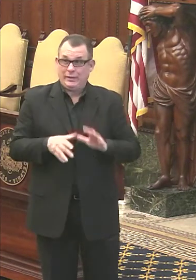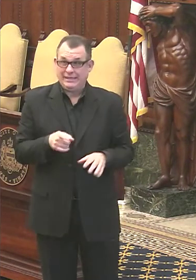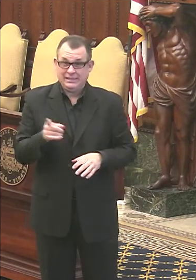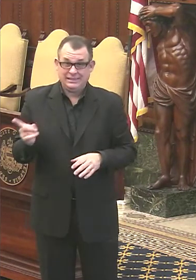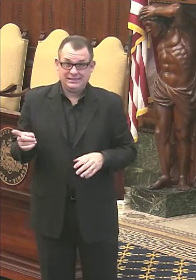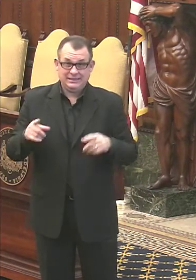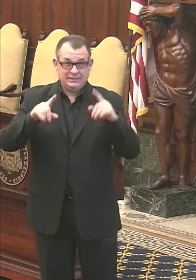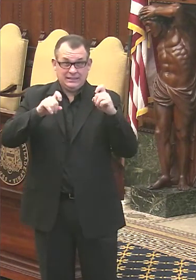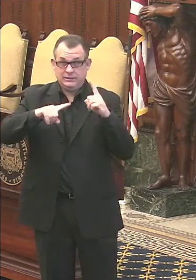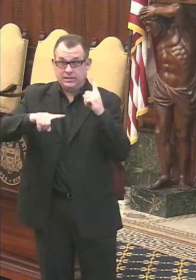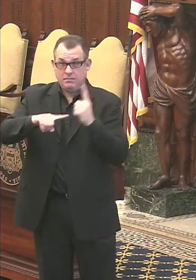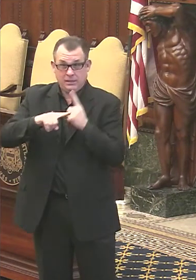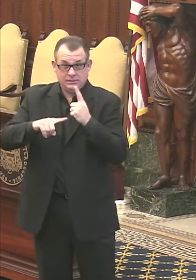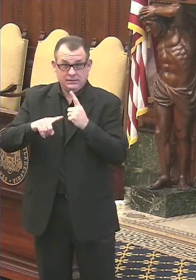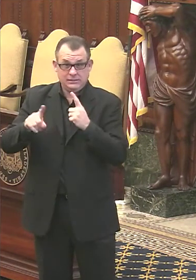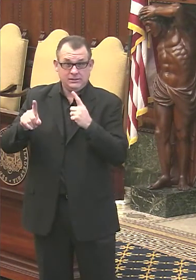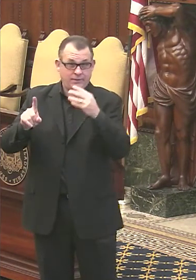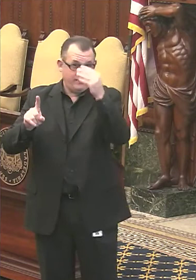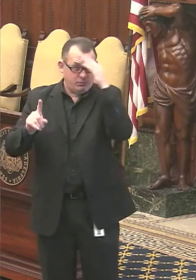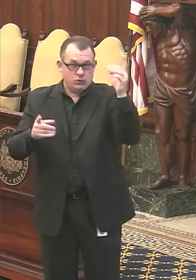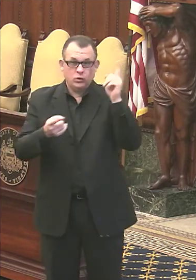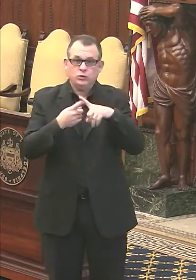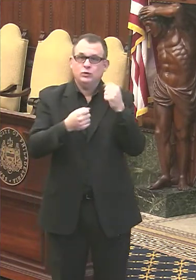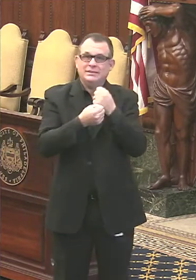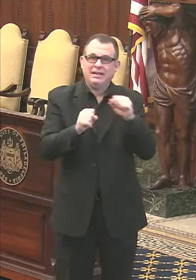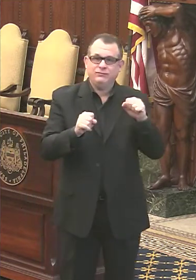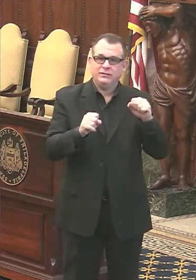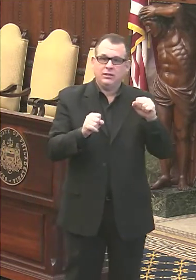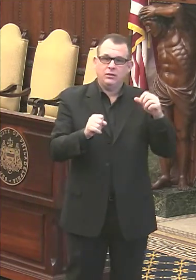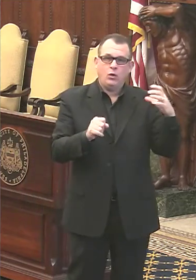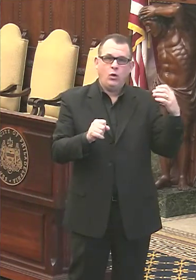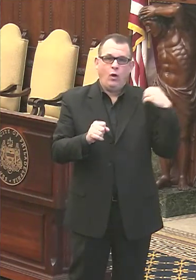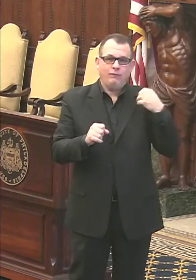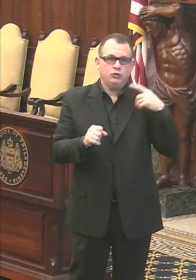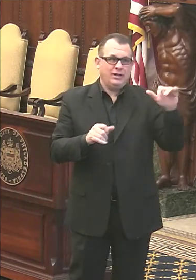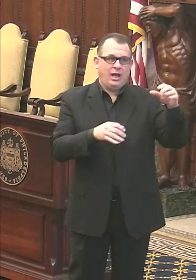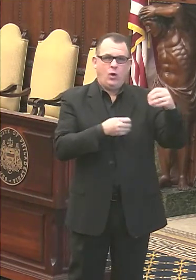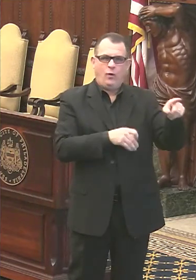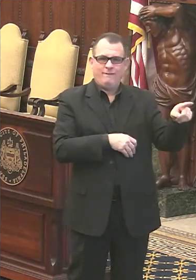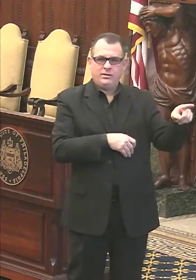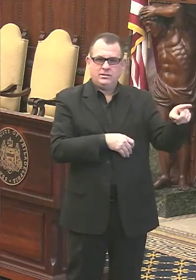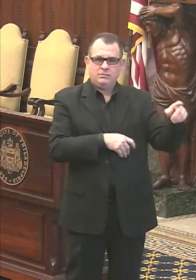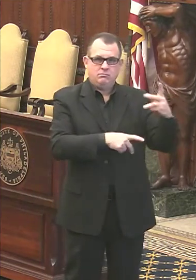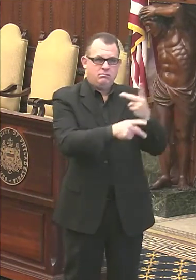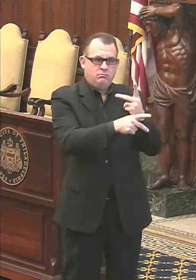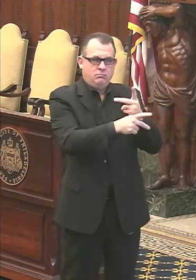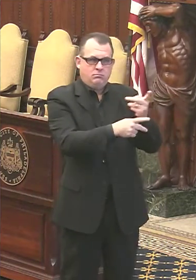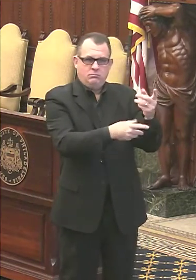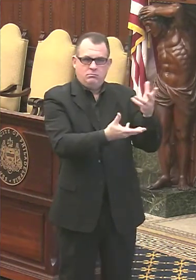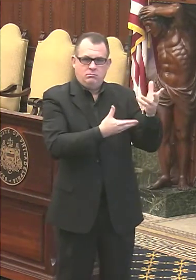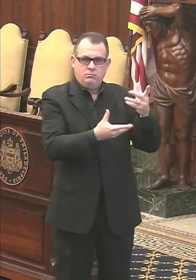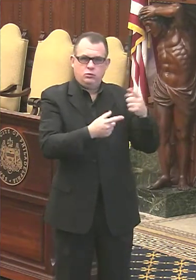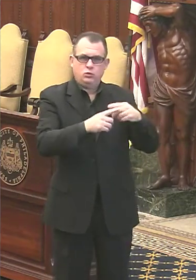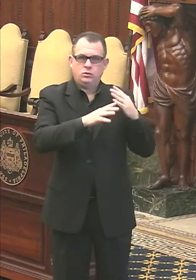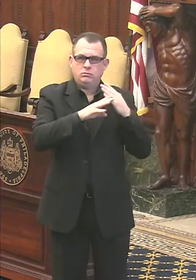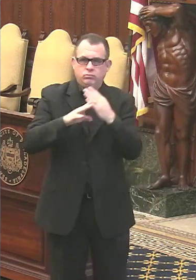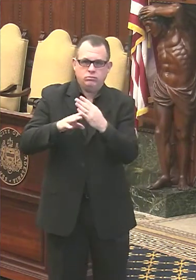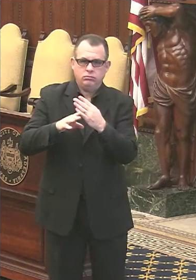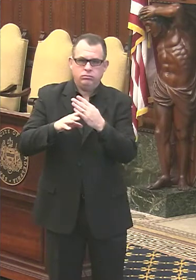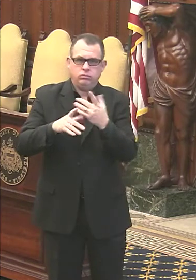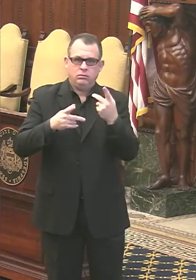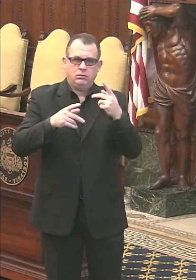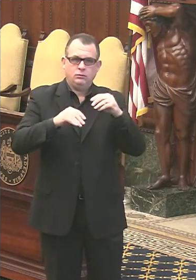test positive, that information goes to the safety office of that office for them to deal with trying to prevent people from spreading to other folks at the workplace.